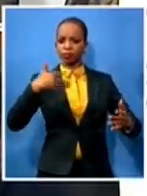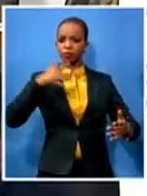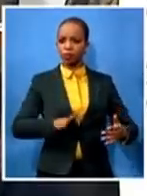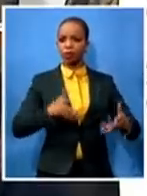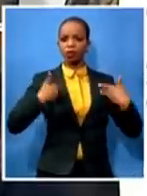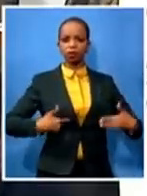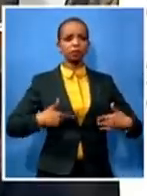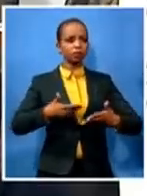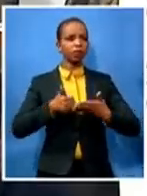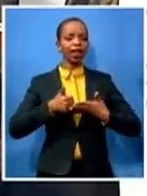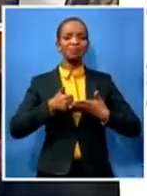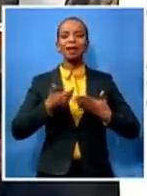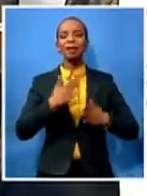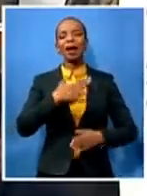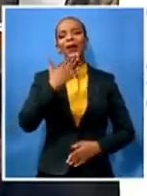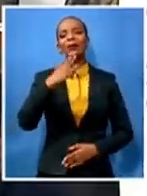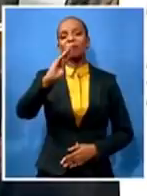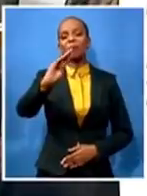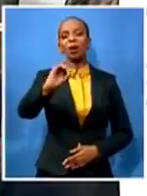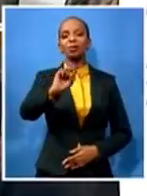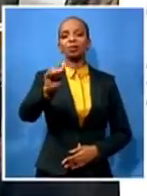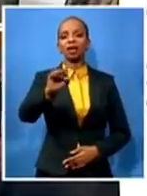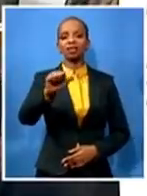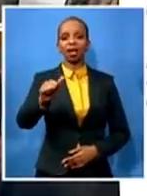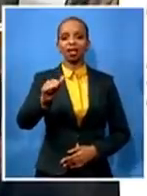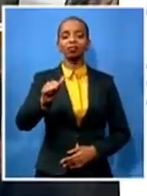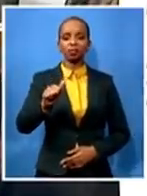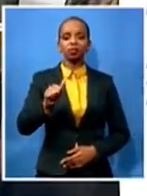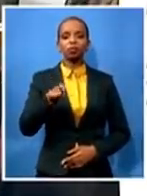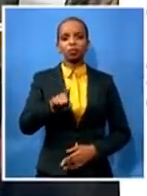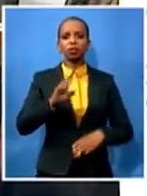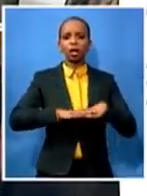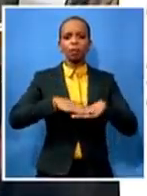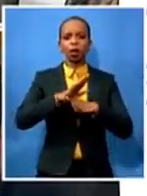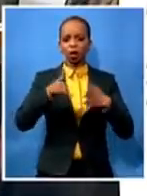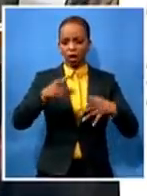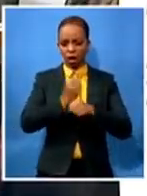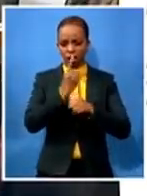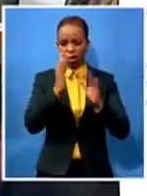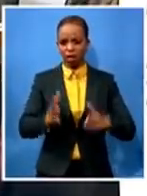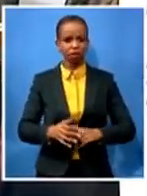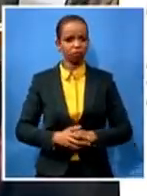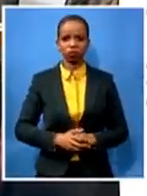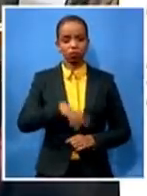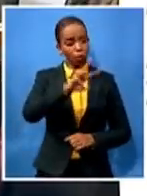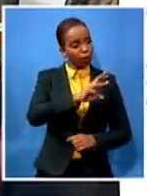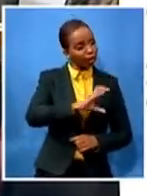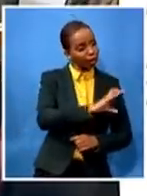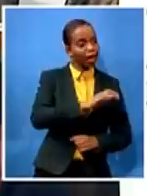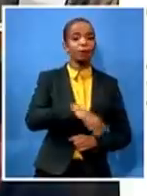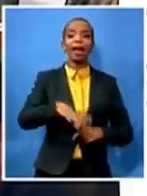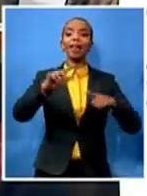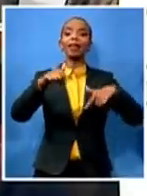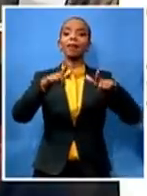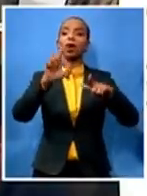went beyond routing it even went to the western cape it went to limpopo it went to the to the north to the northwest as